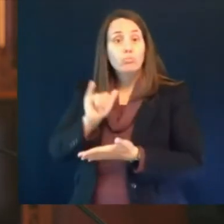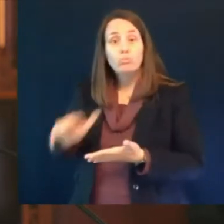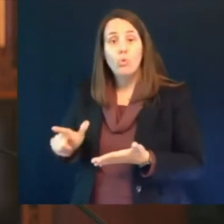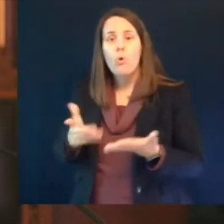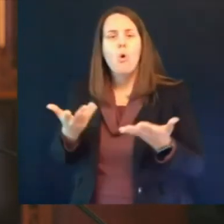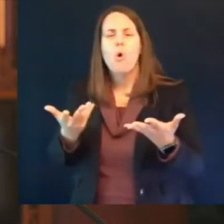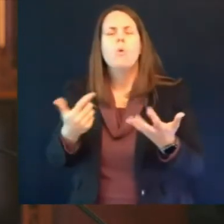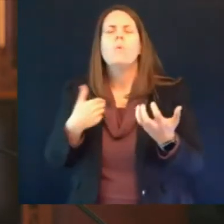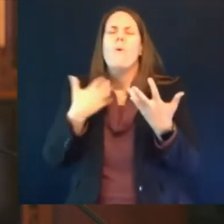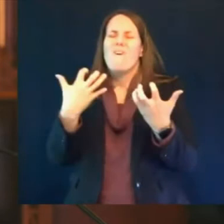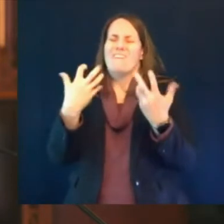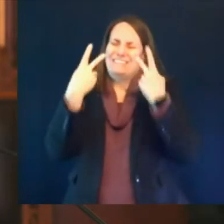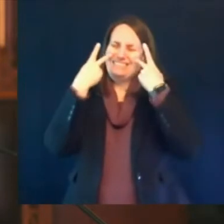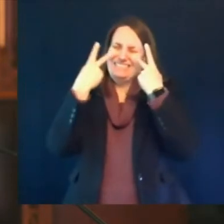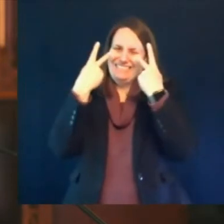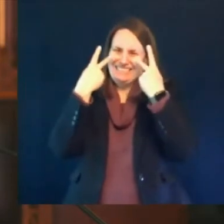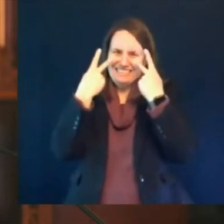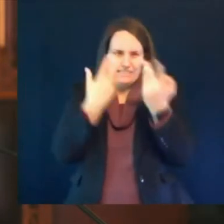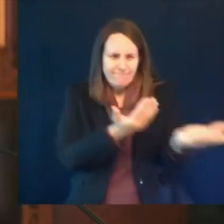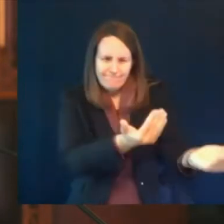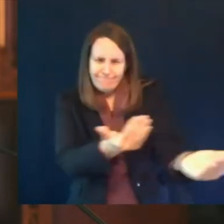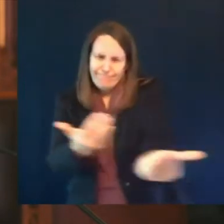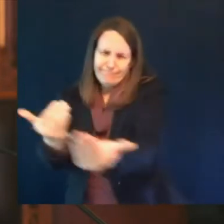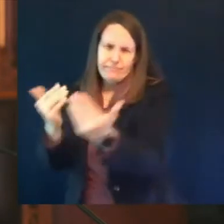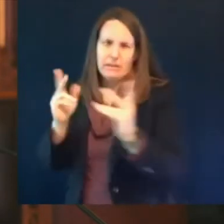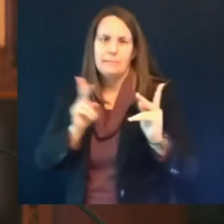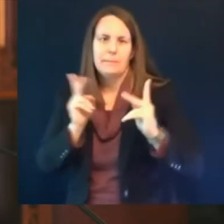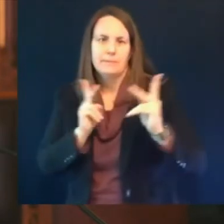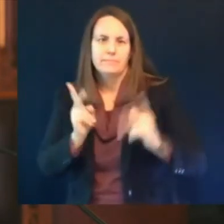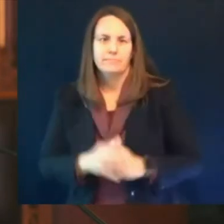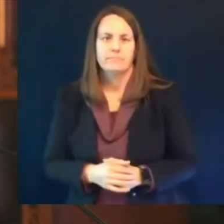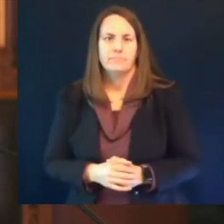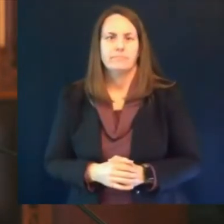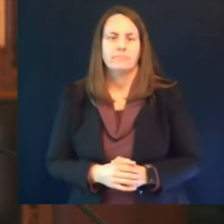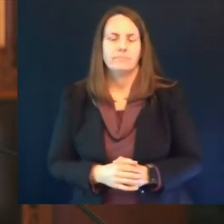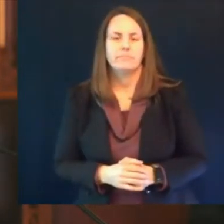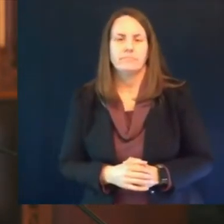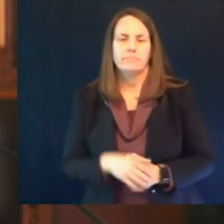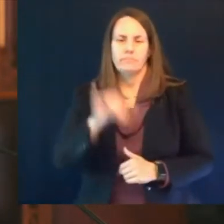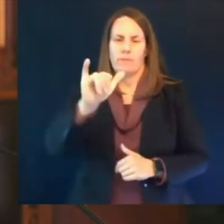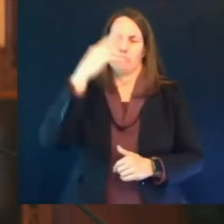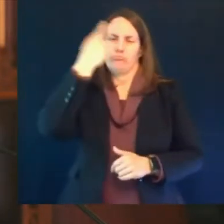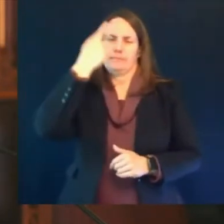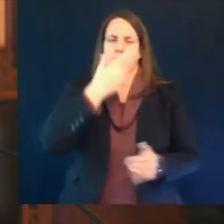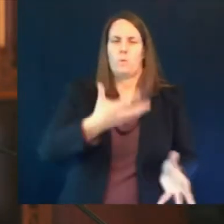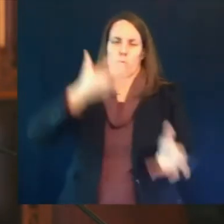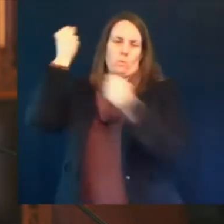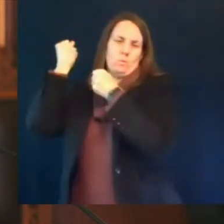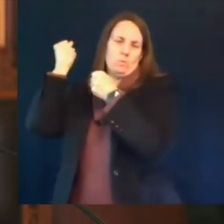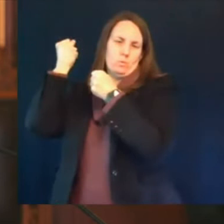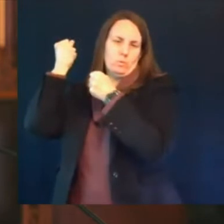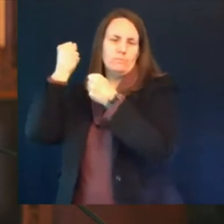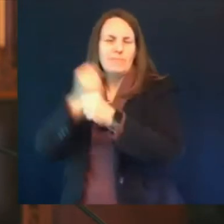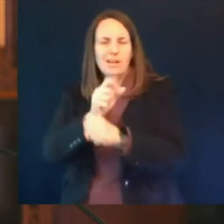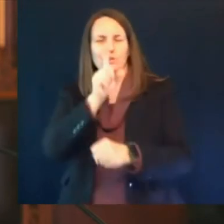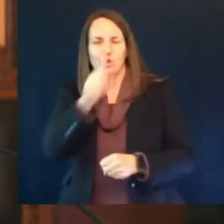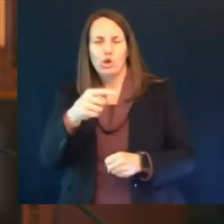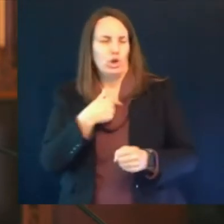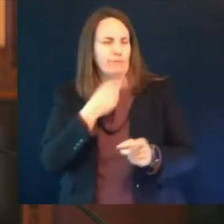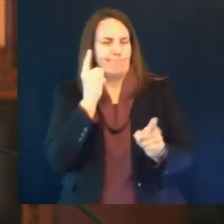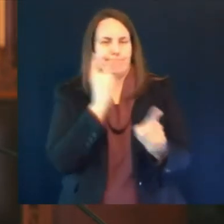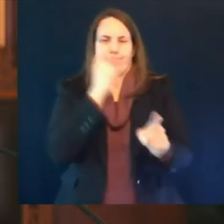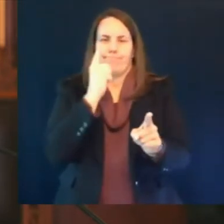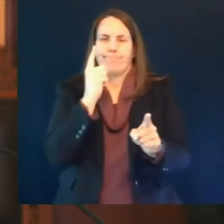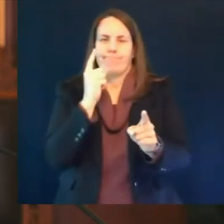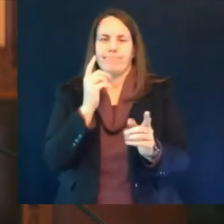to really improve and assure that our reporting is accurate the second piece that i